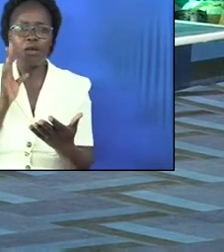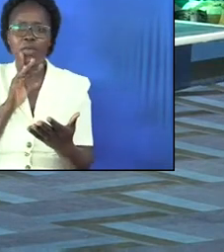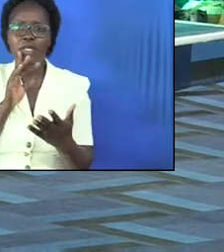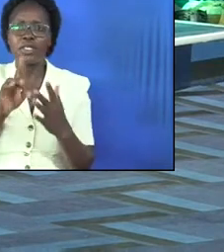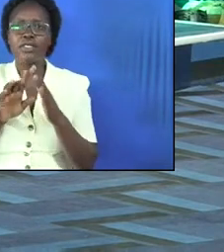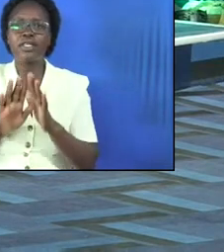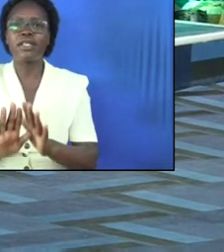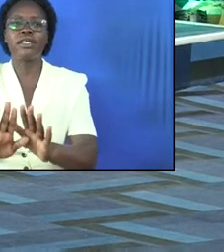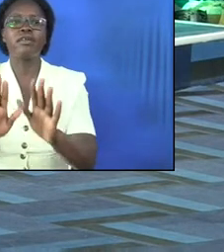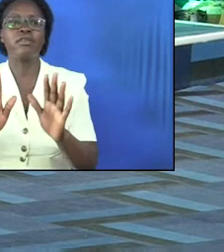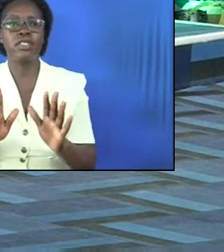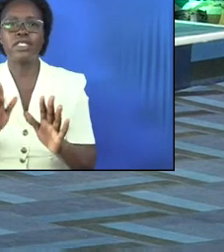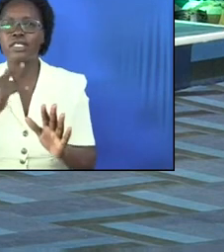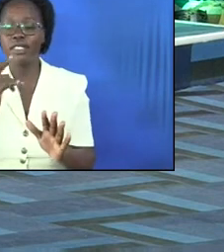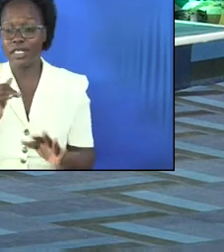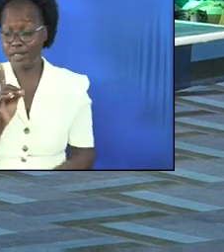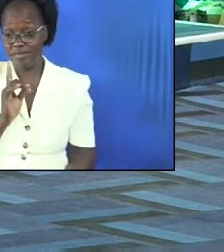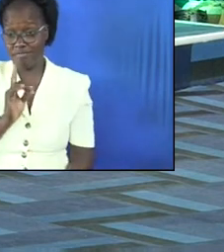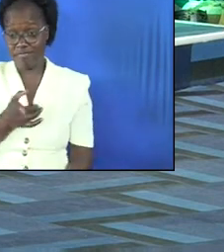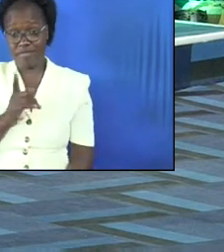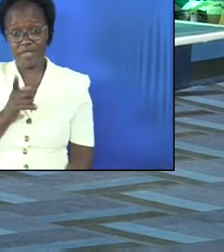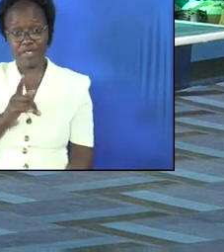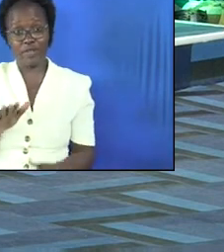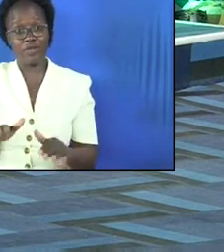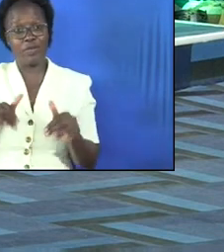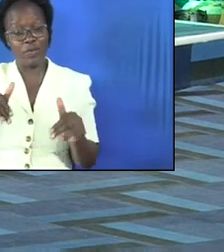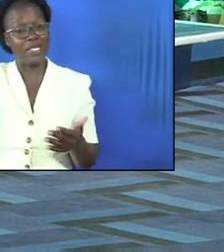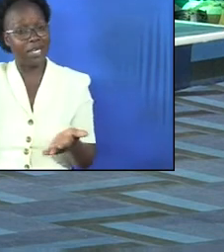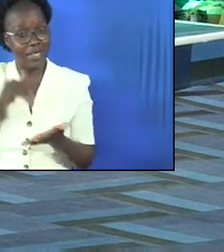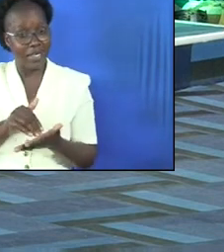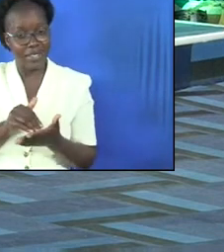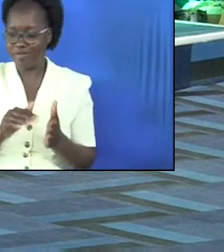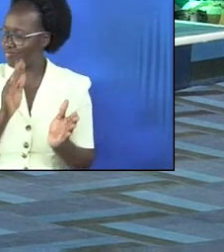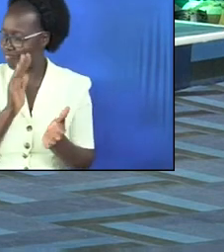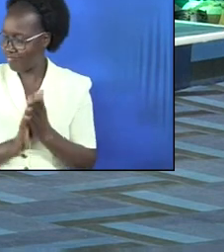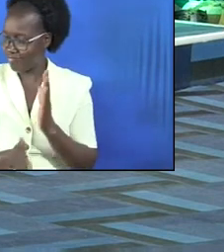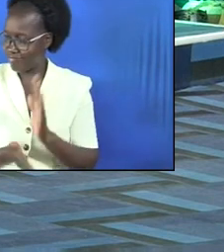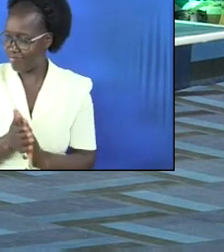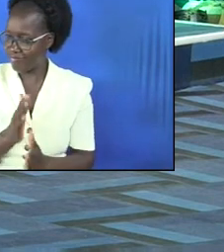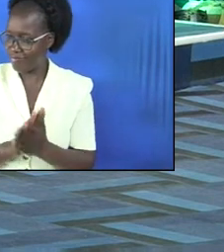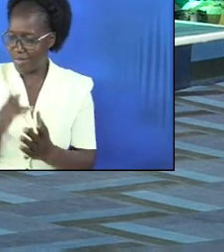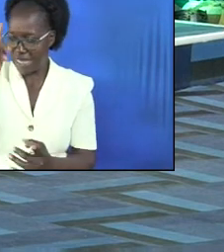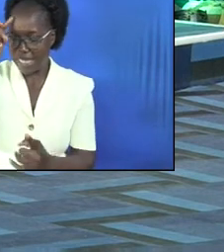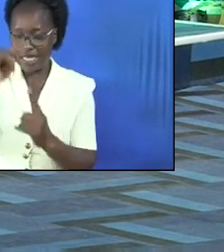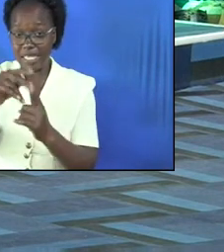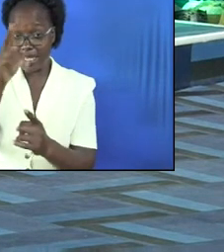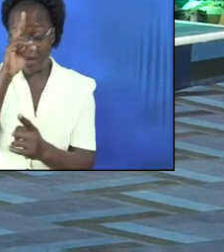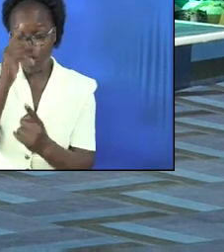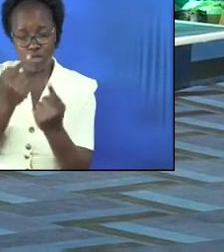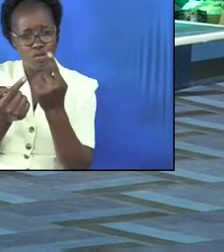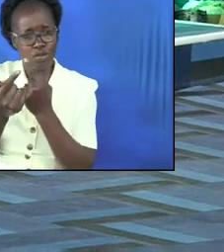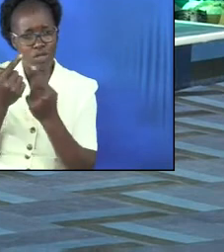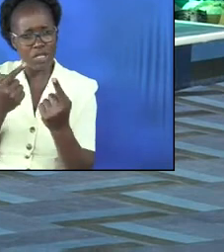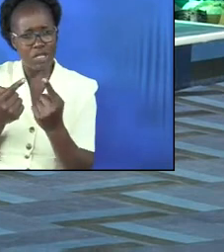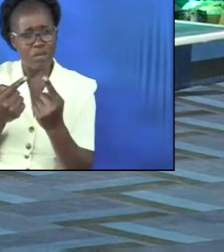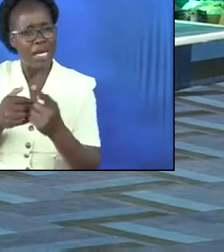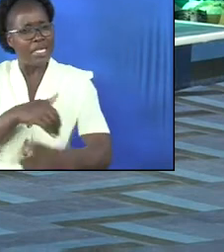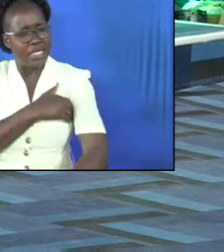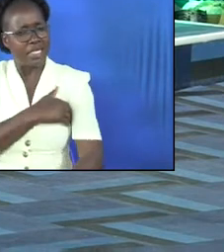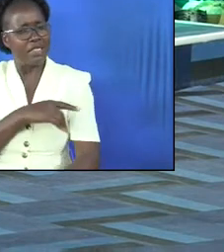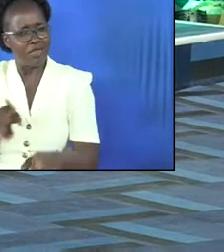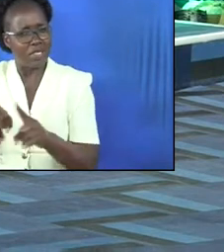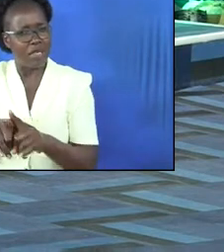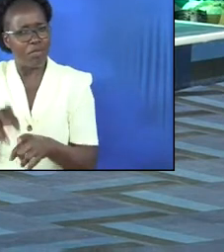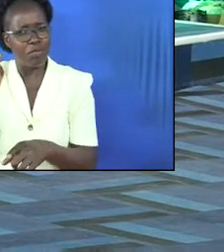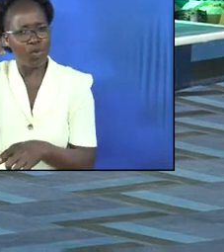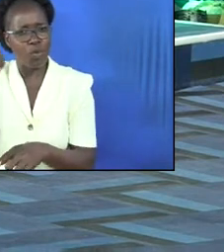parents left home they said this one we are not waiting to see until the policeman came and the chief came